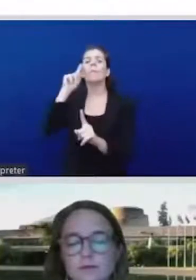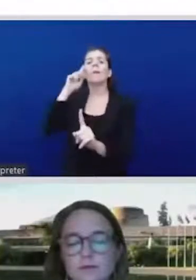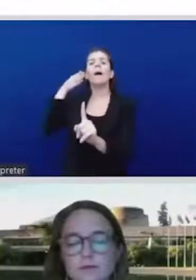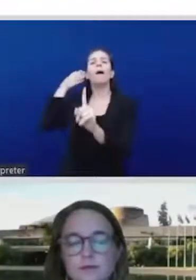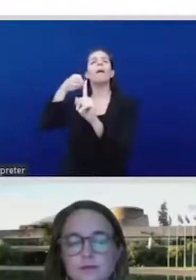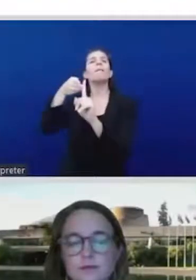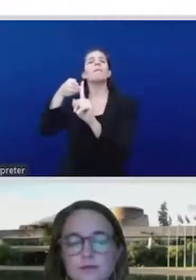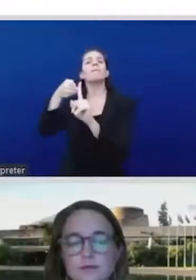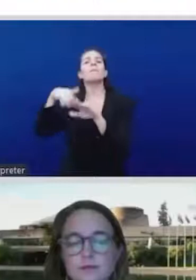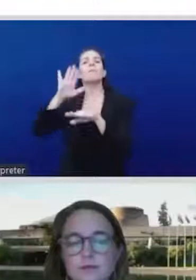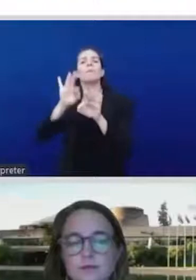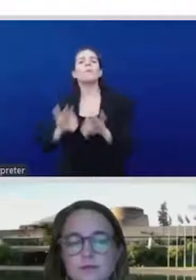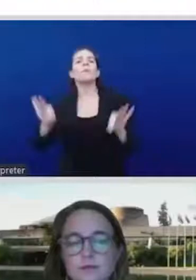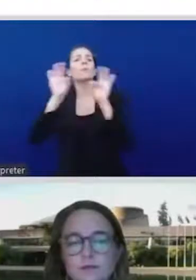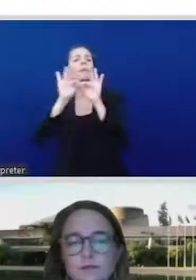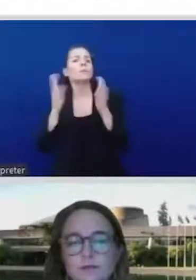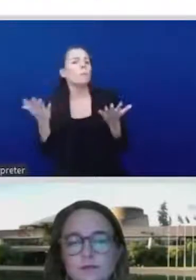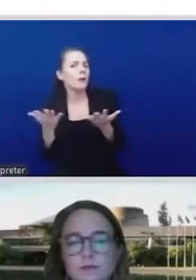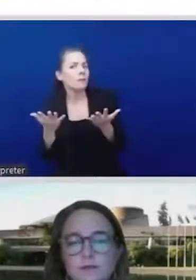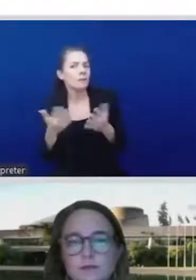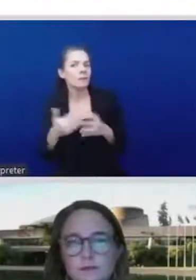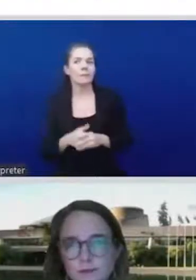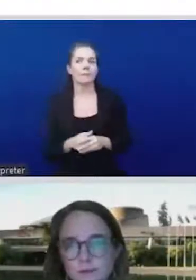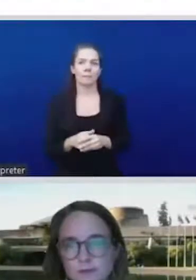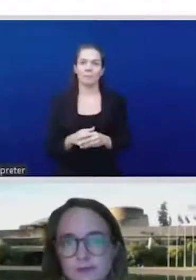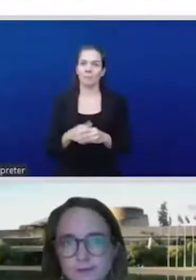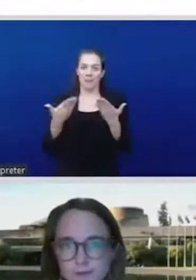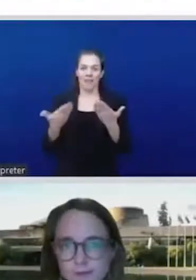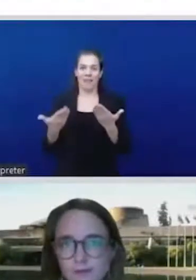for women in your region, in the, in the Pacific region?